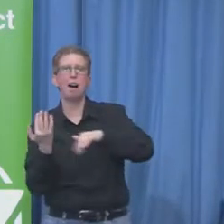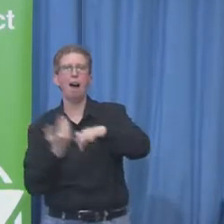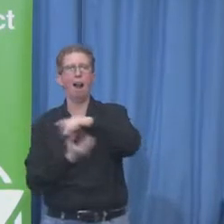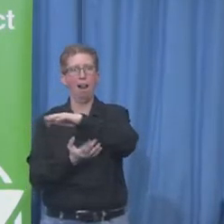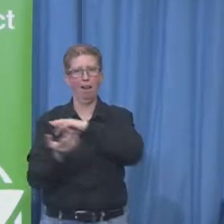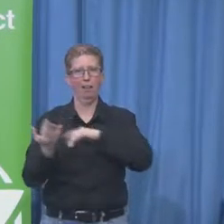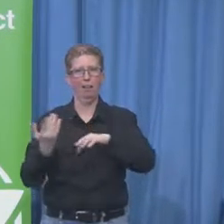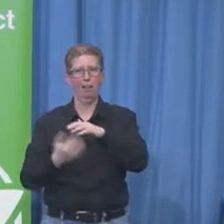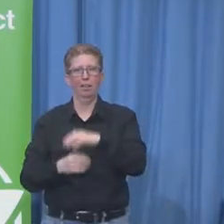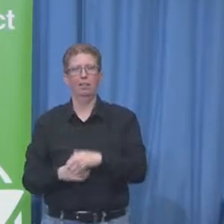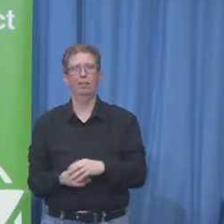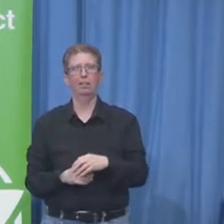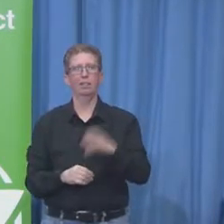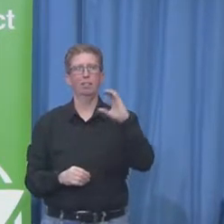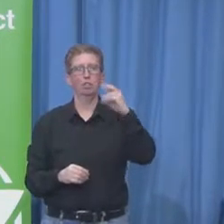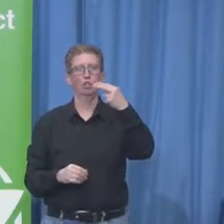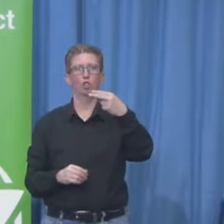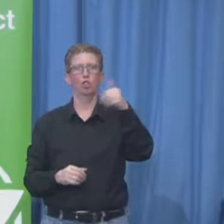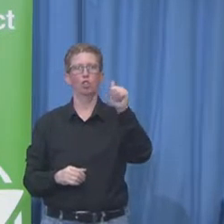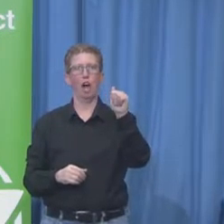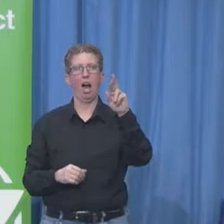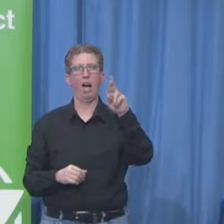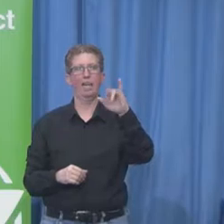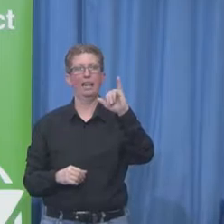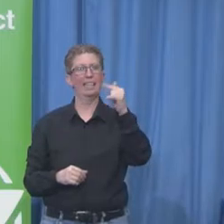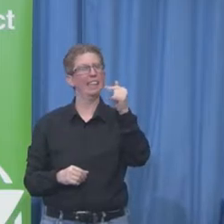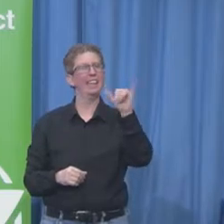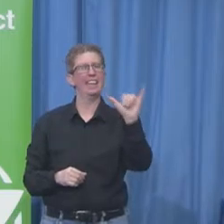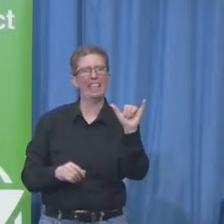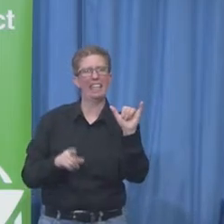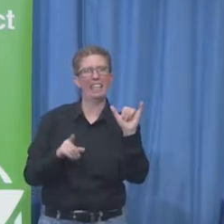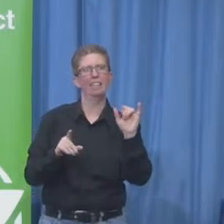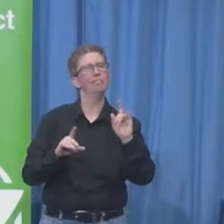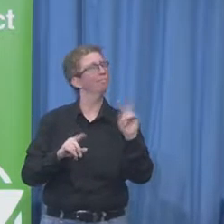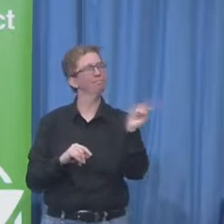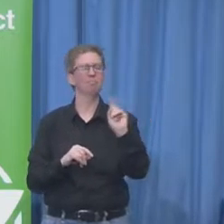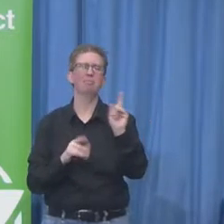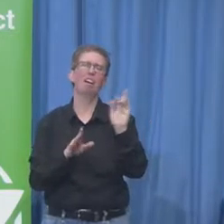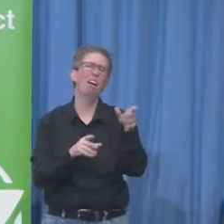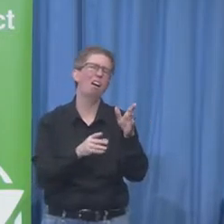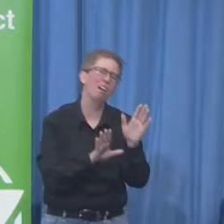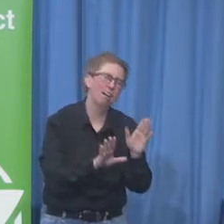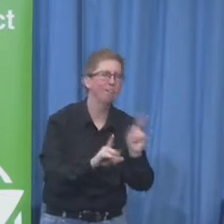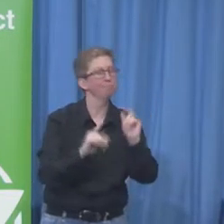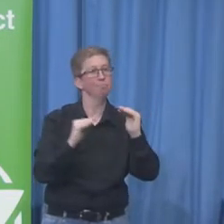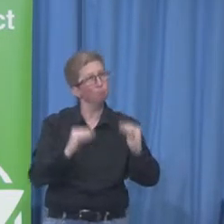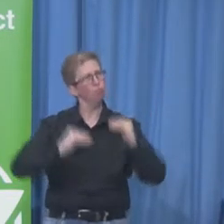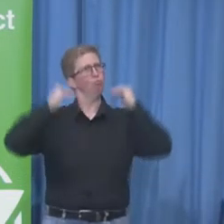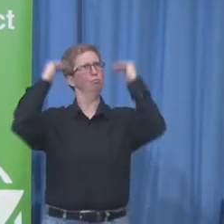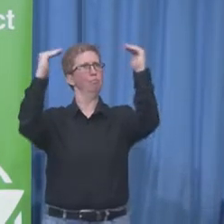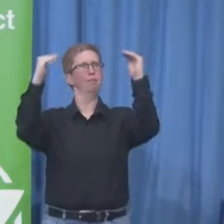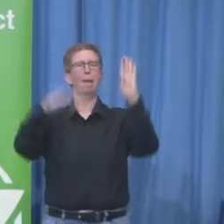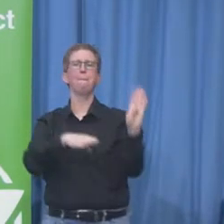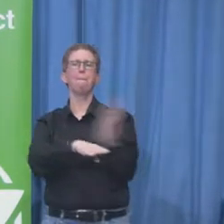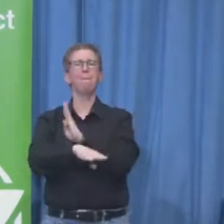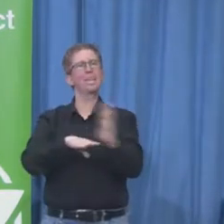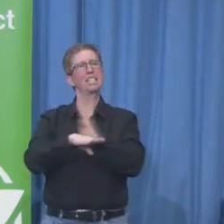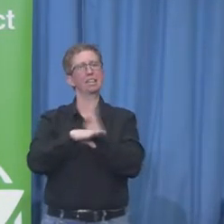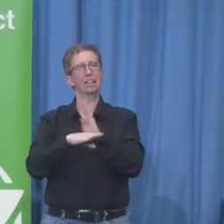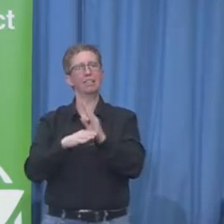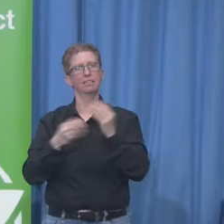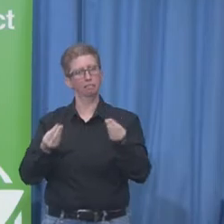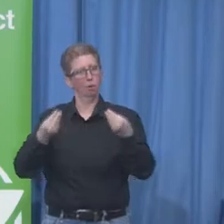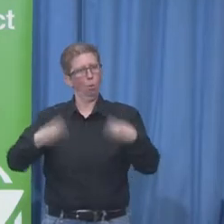thing to do. It's the right thing to do for them, but it's the right thing to do for our business, too. And that's what we proved in this project.